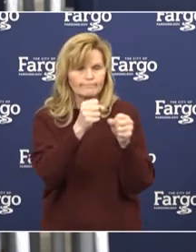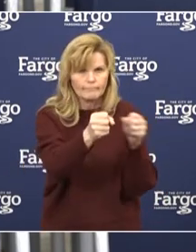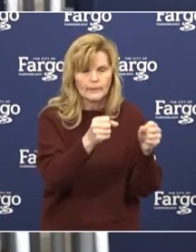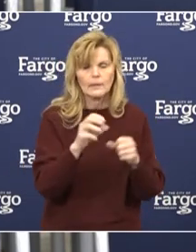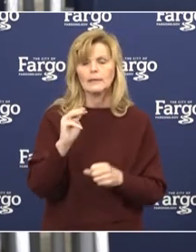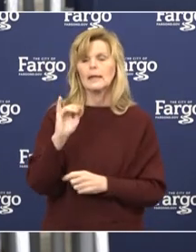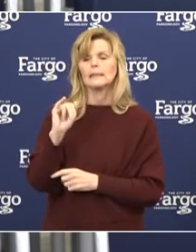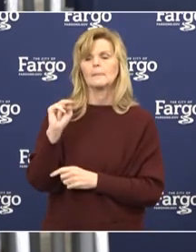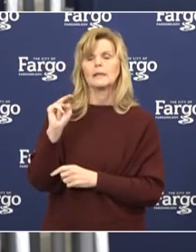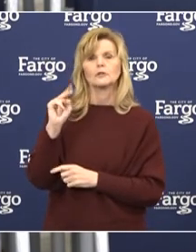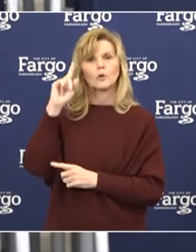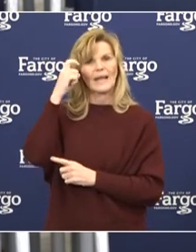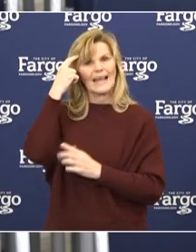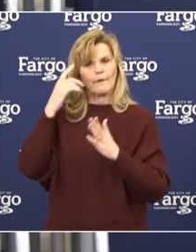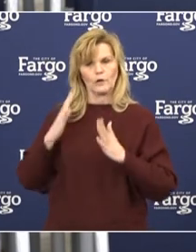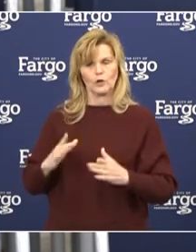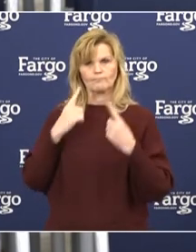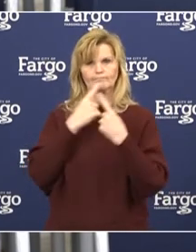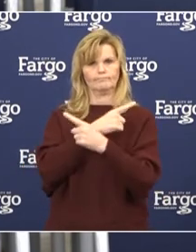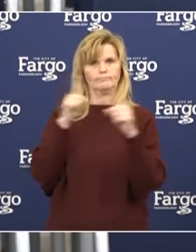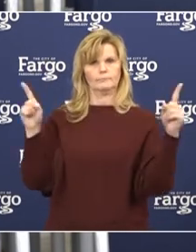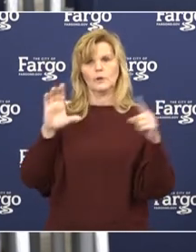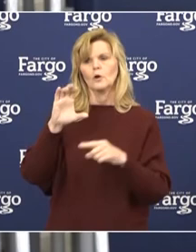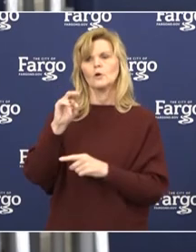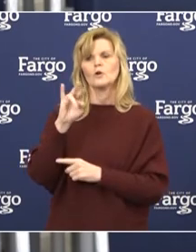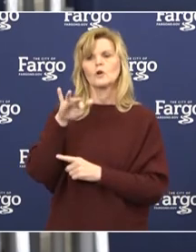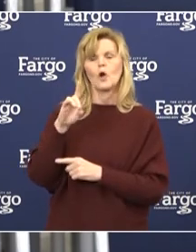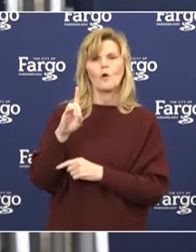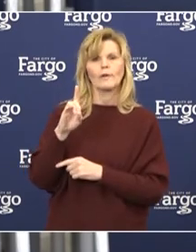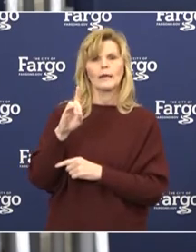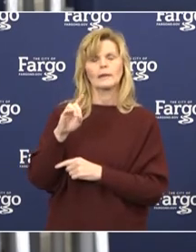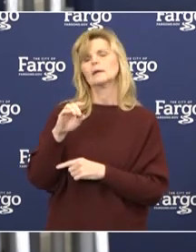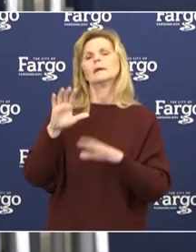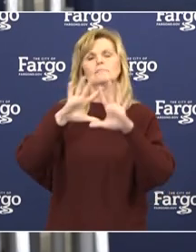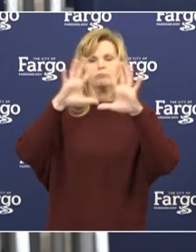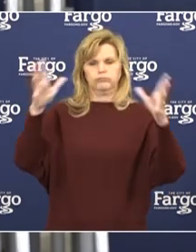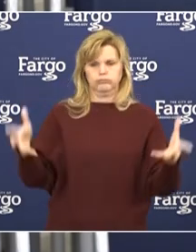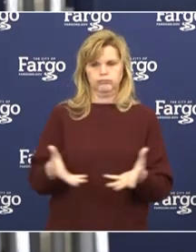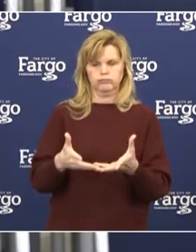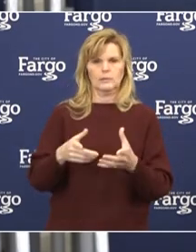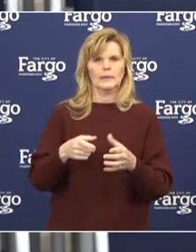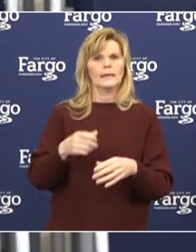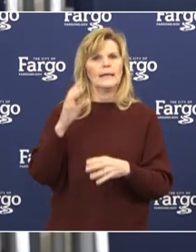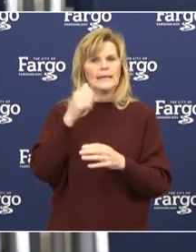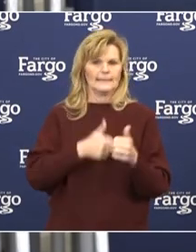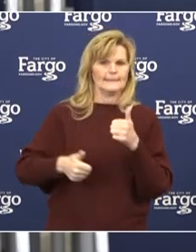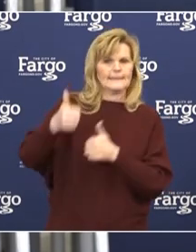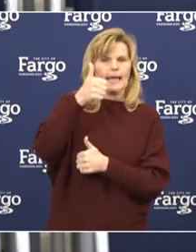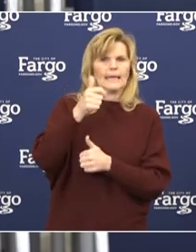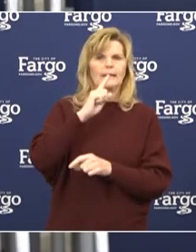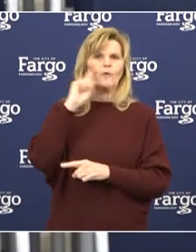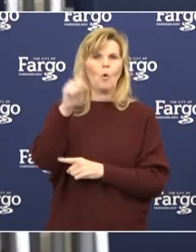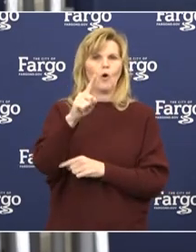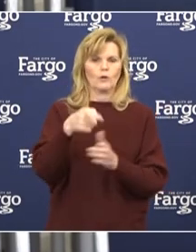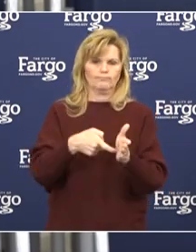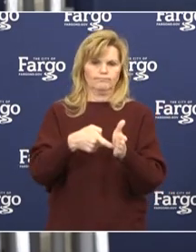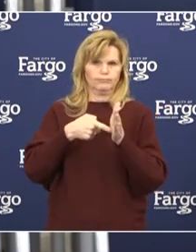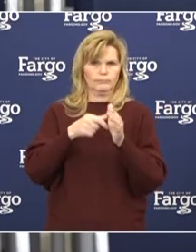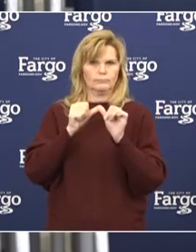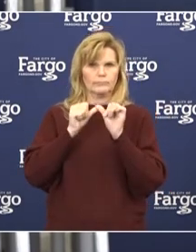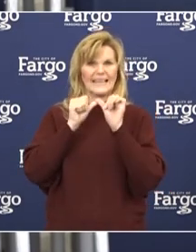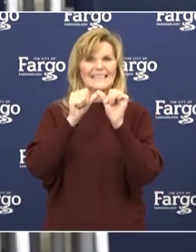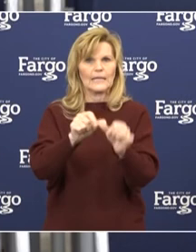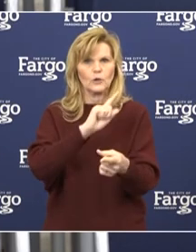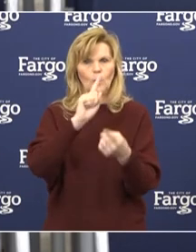Minnesota governor declared that COVID-19 pandemic emergency executive order was extended through May 13th.